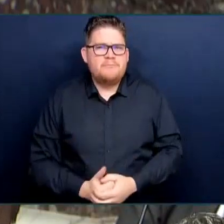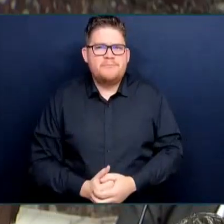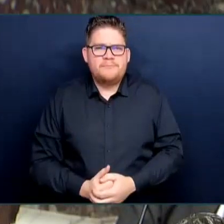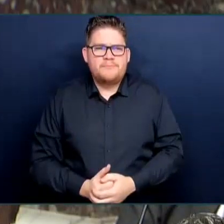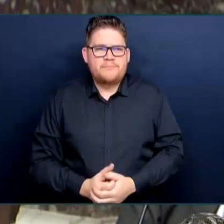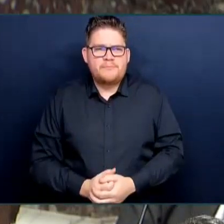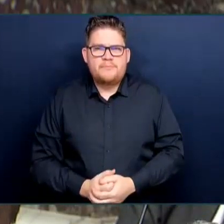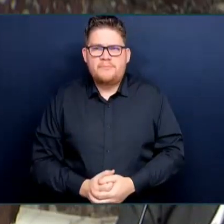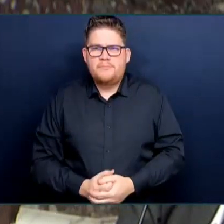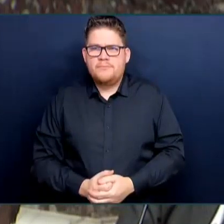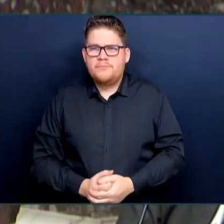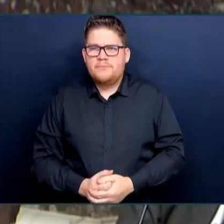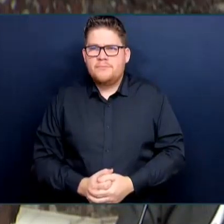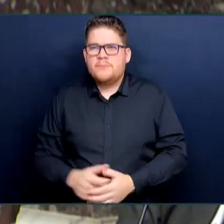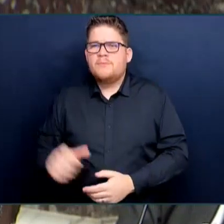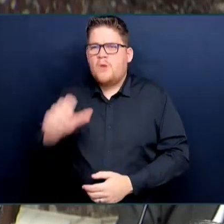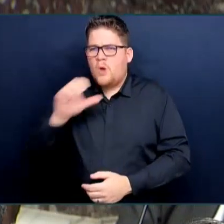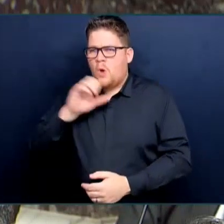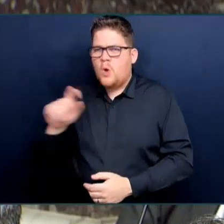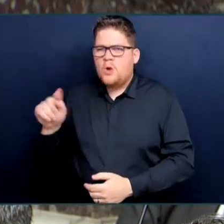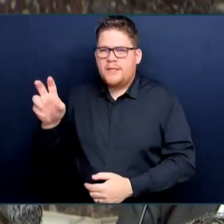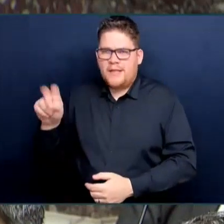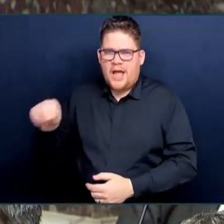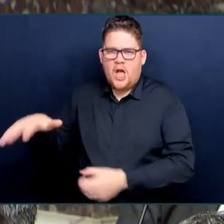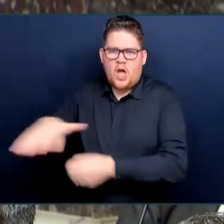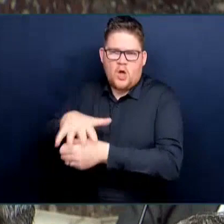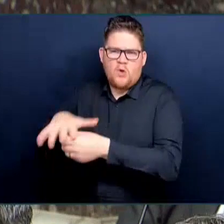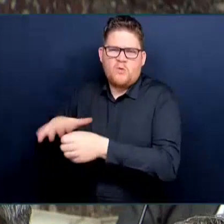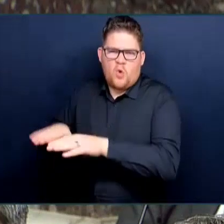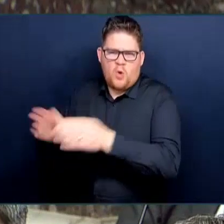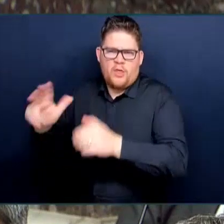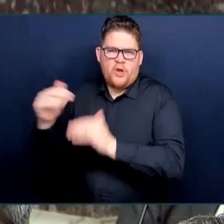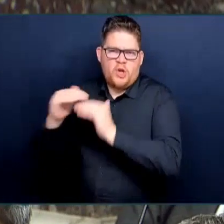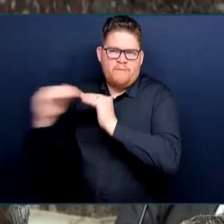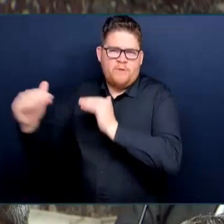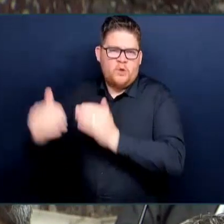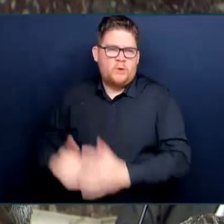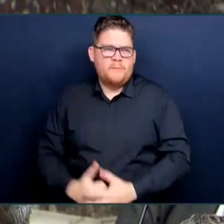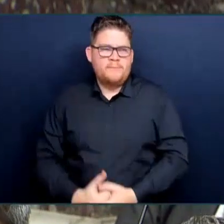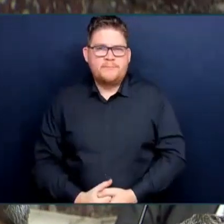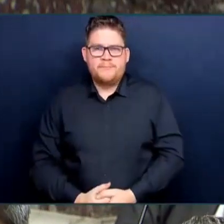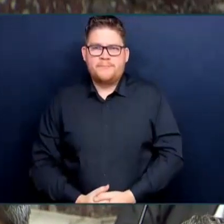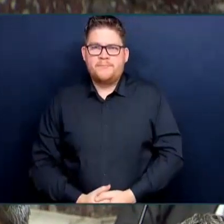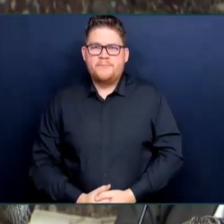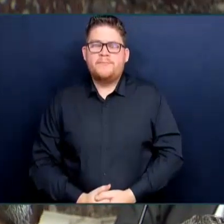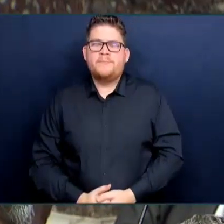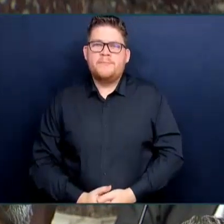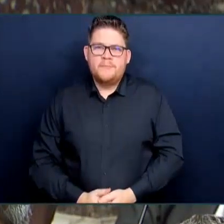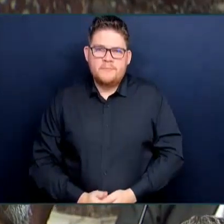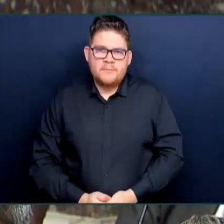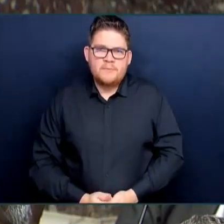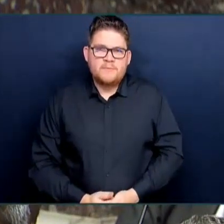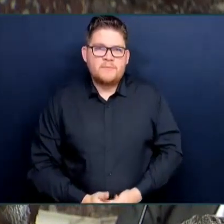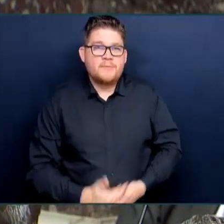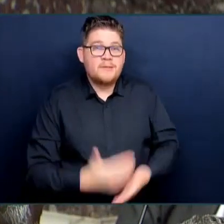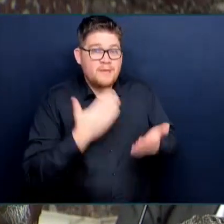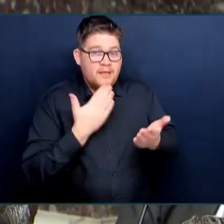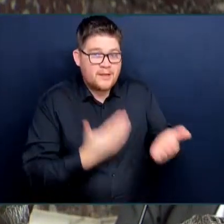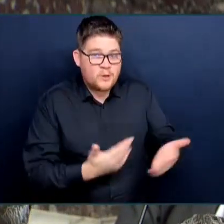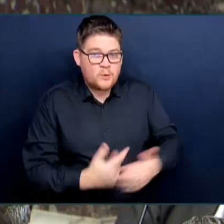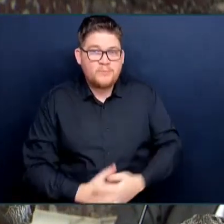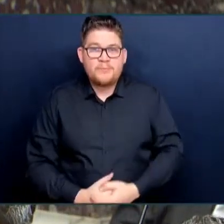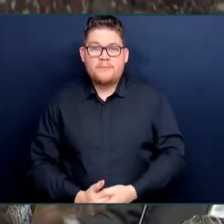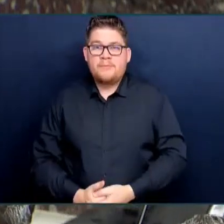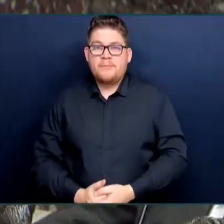I do have a different opinion than the member. I think people do want us to be able to house our 7 million